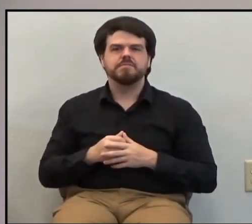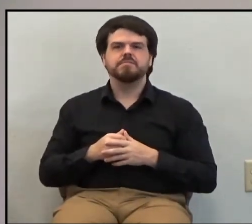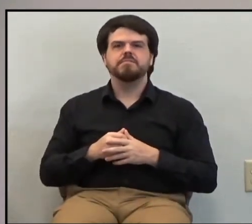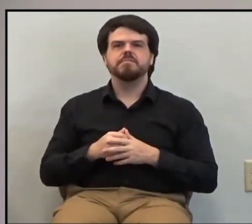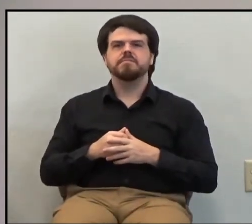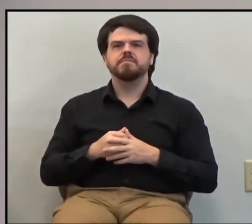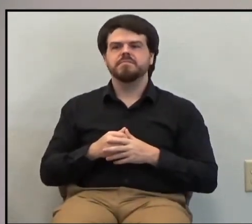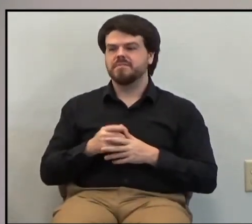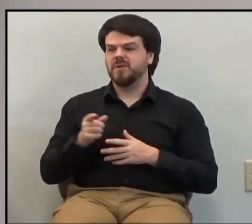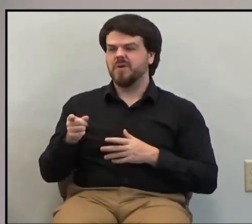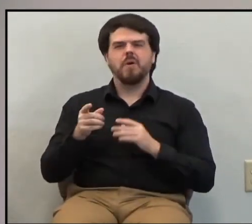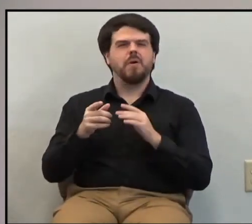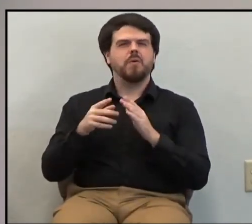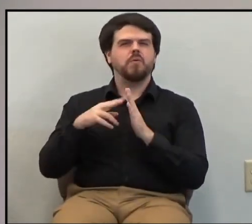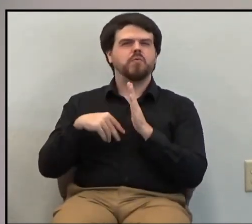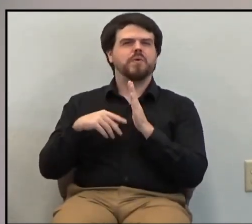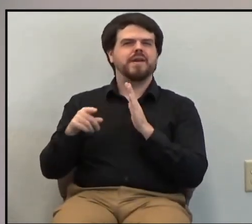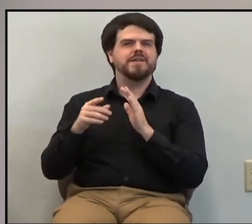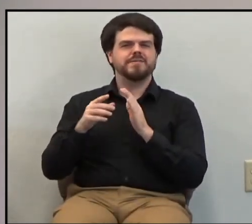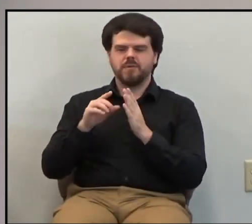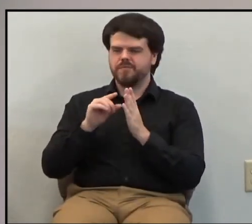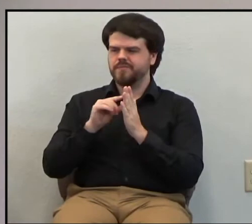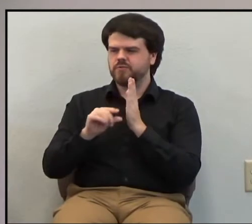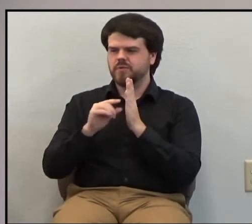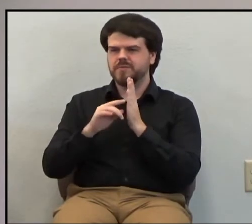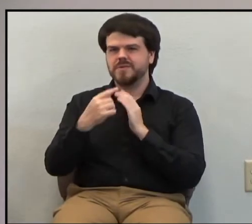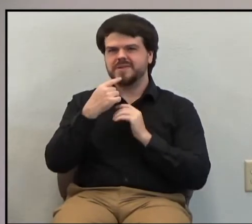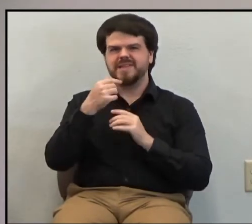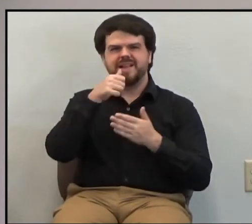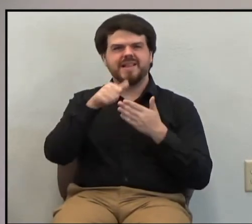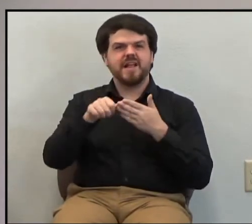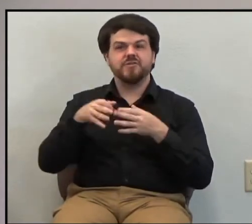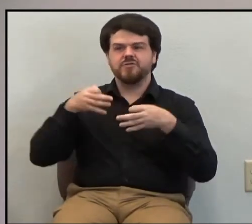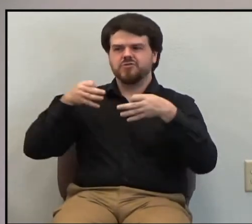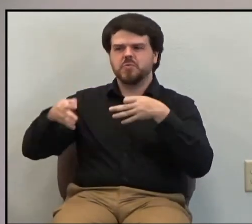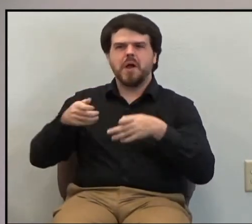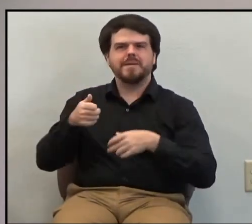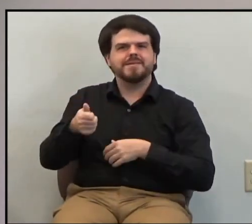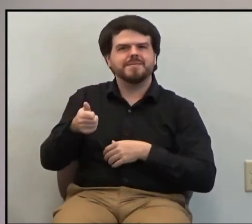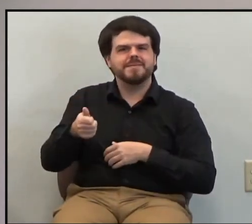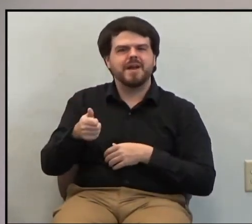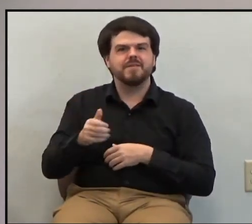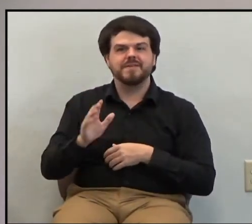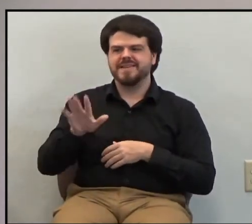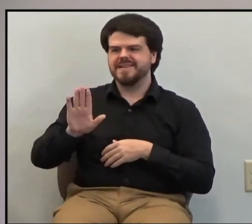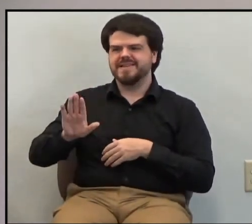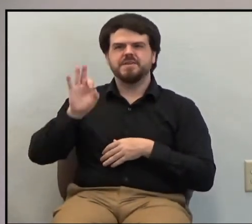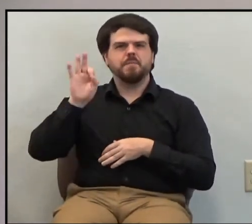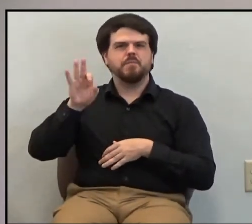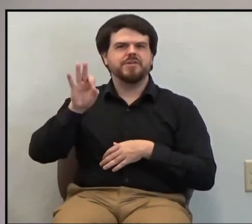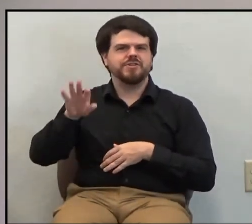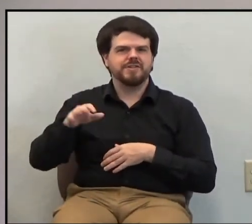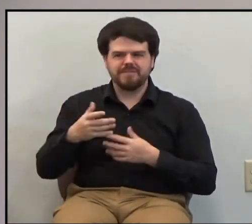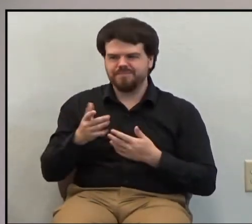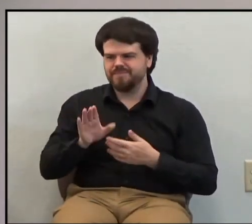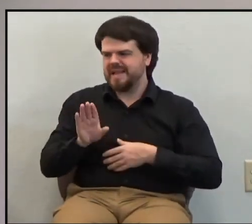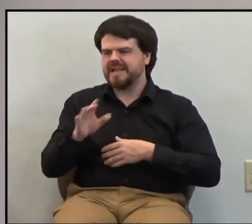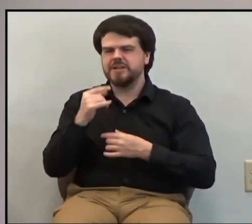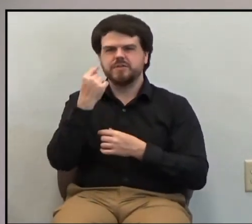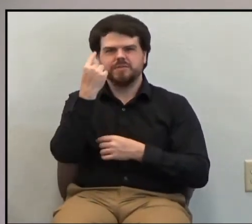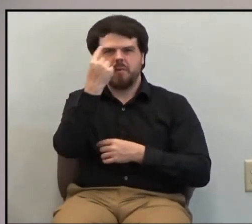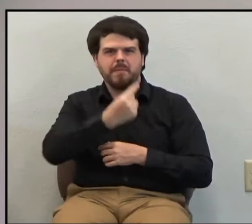When we read in the Scriptures his letters, and he describes himself and his preaching and his looks and